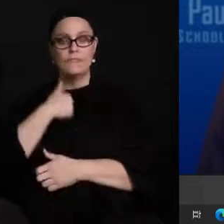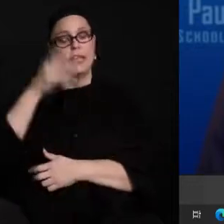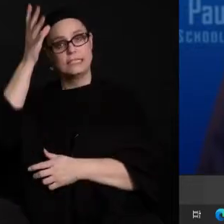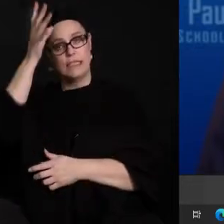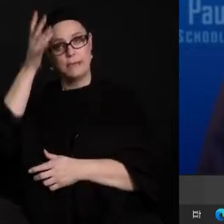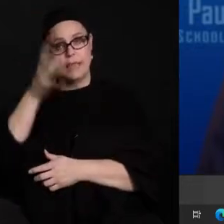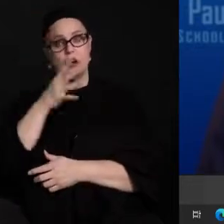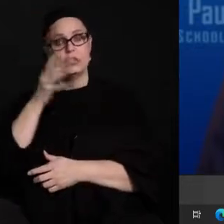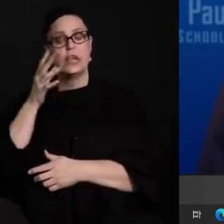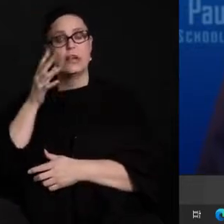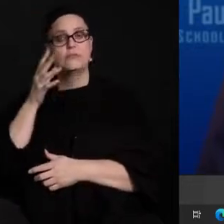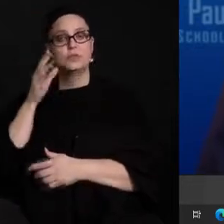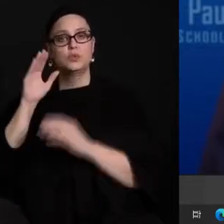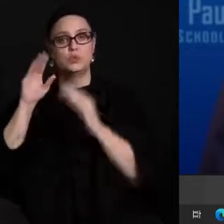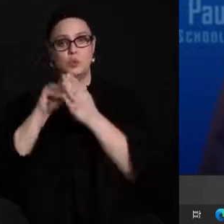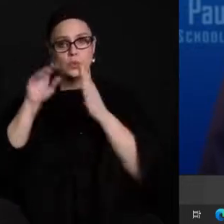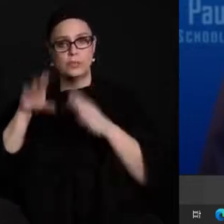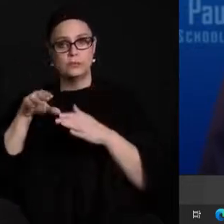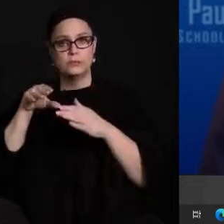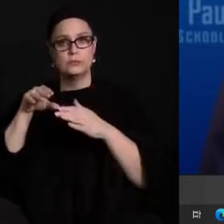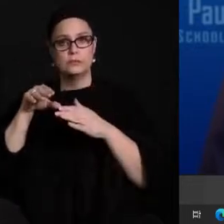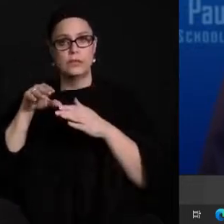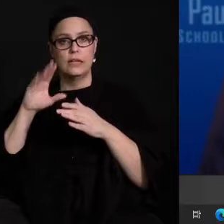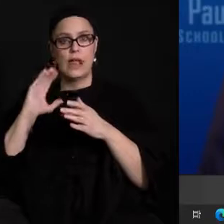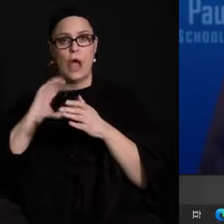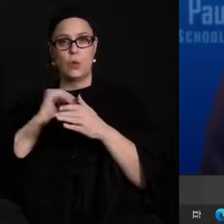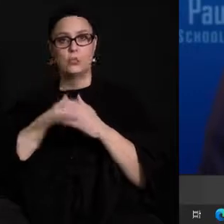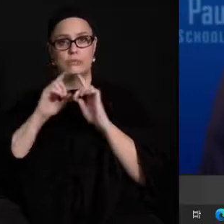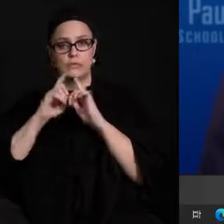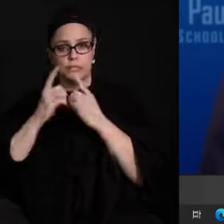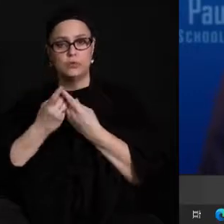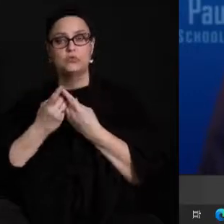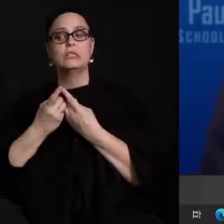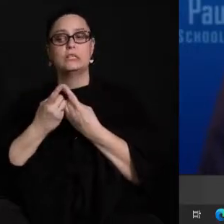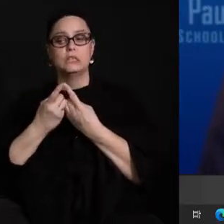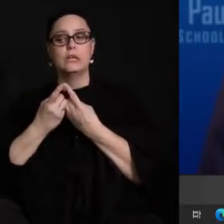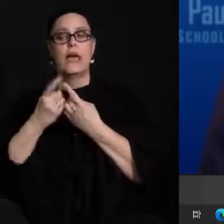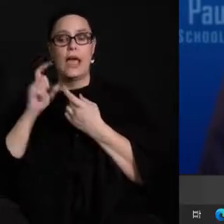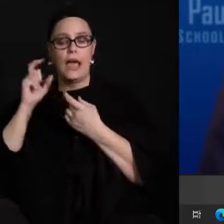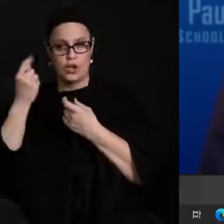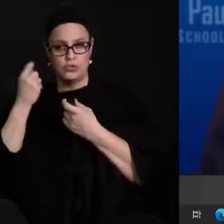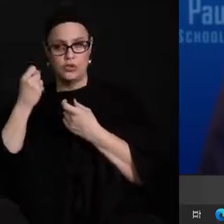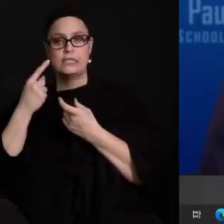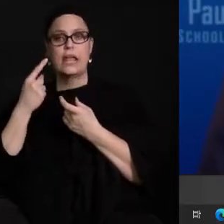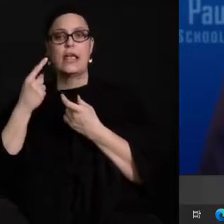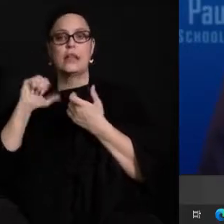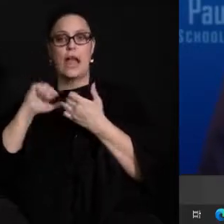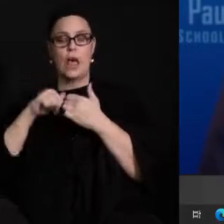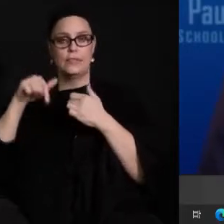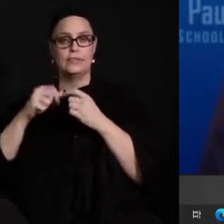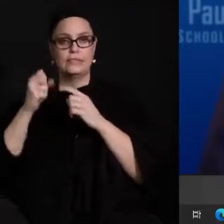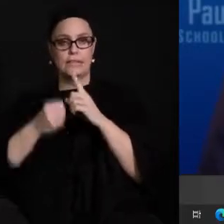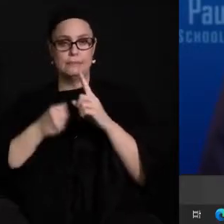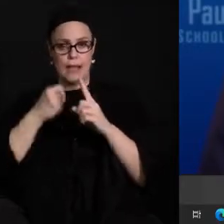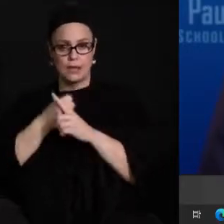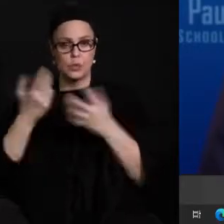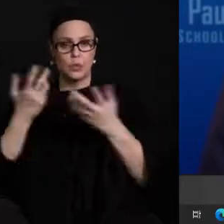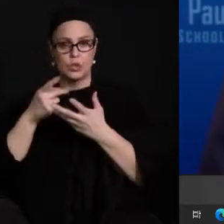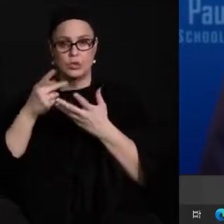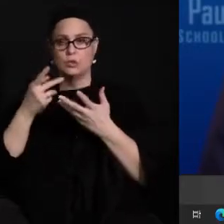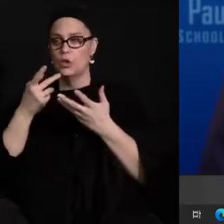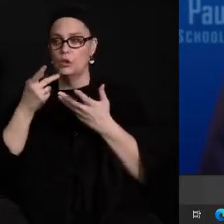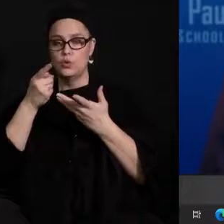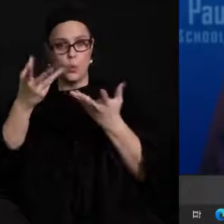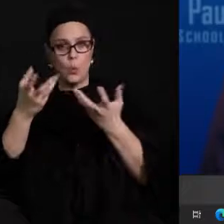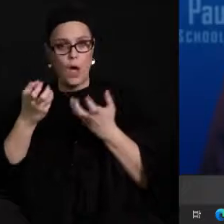uh clearly this is impacting each of you differently in terms of the support that you uh want and and uh what you desire for